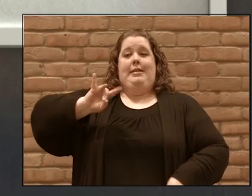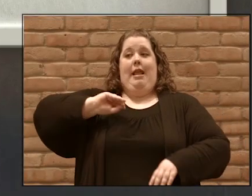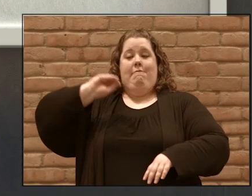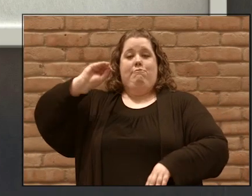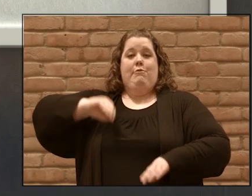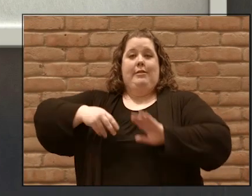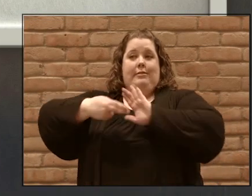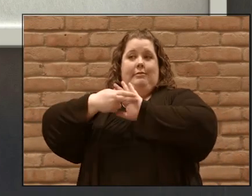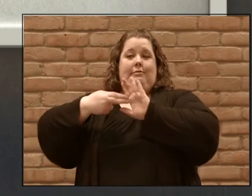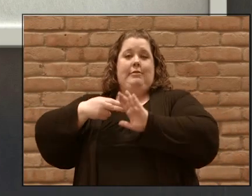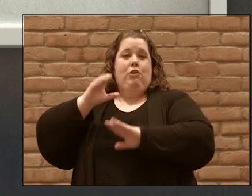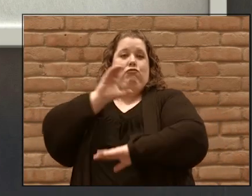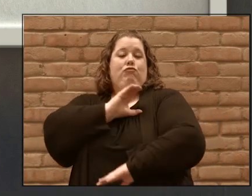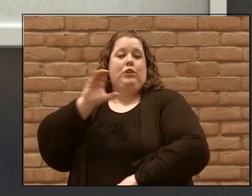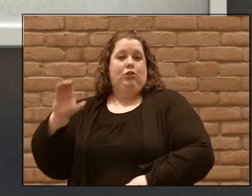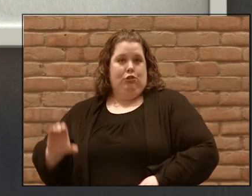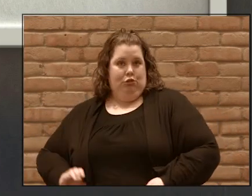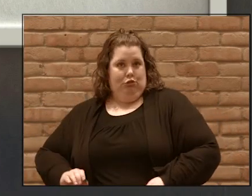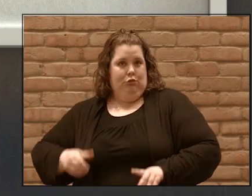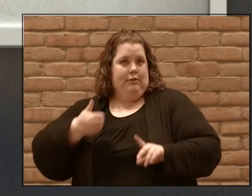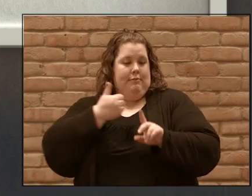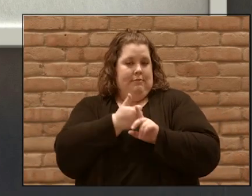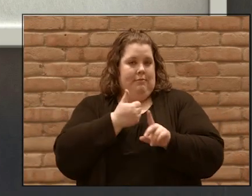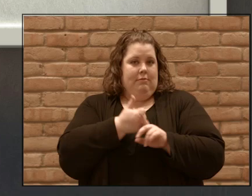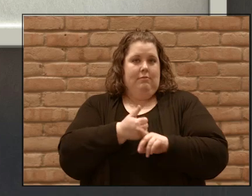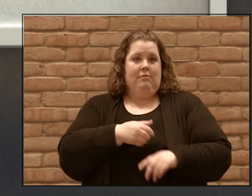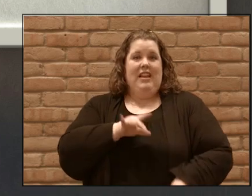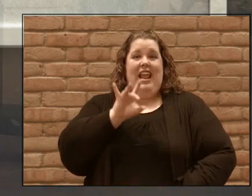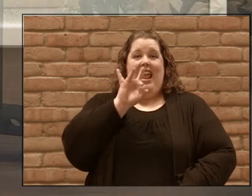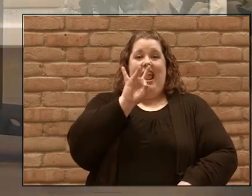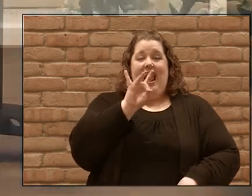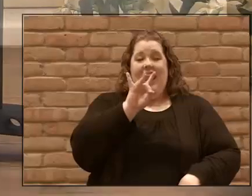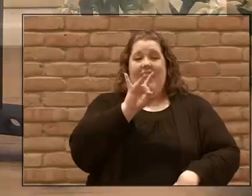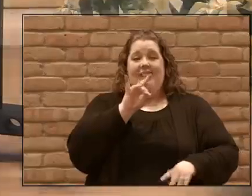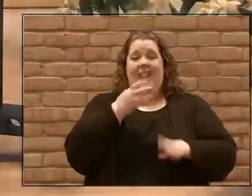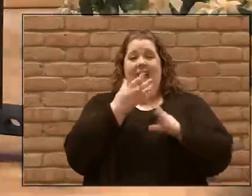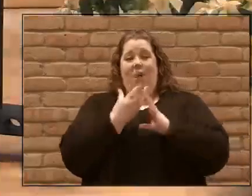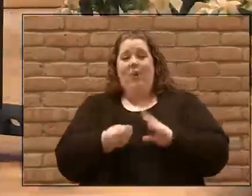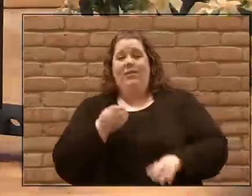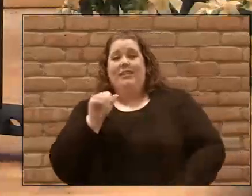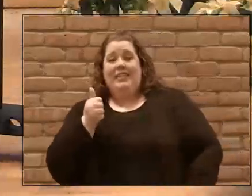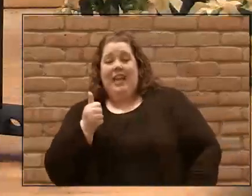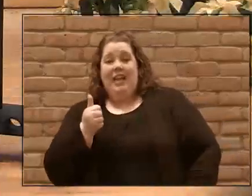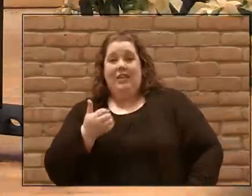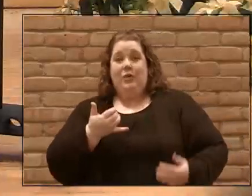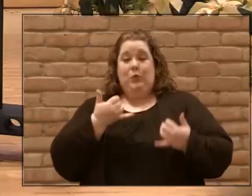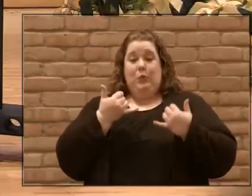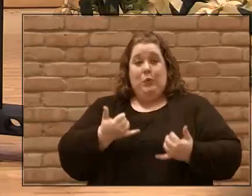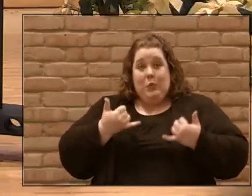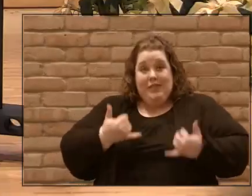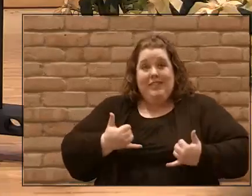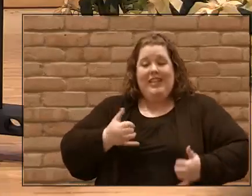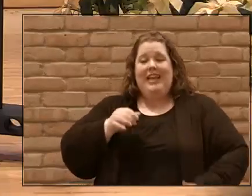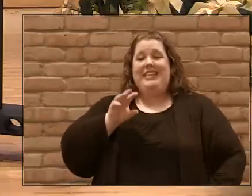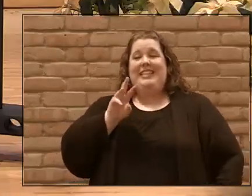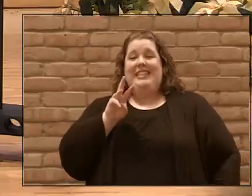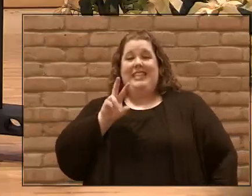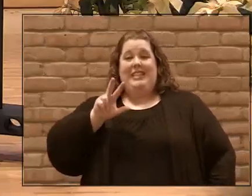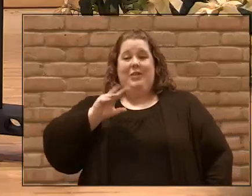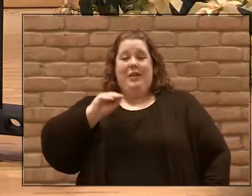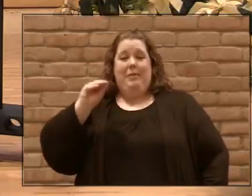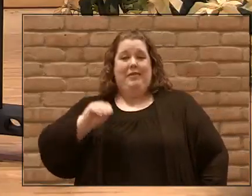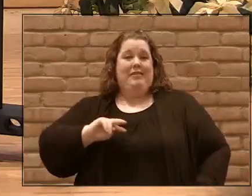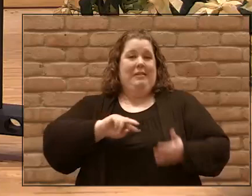themselves as Christians. 8 out of 10. Today, that number is 63%, or